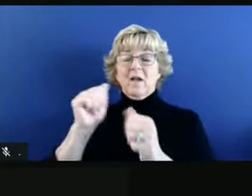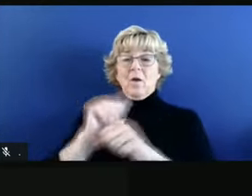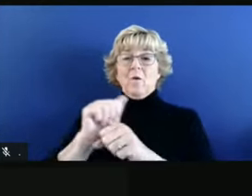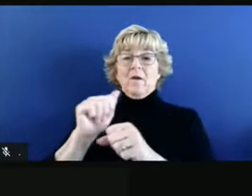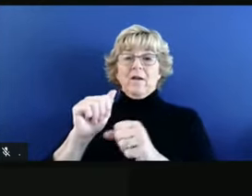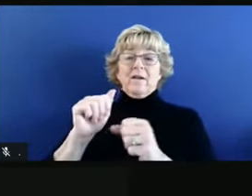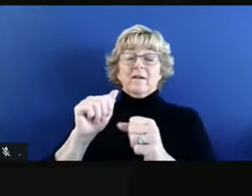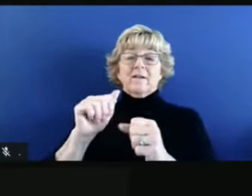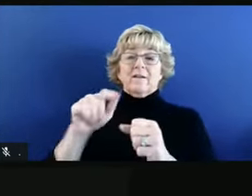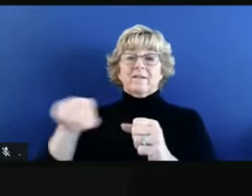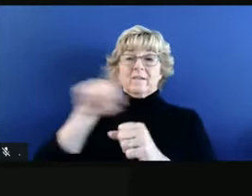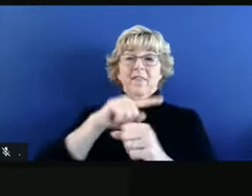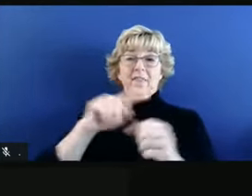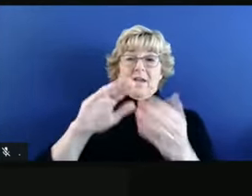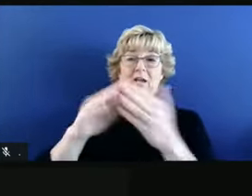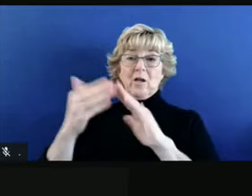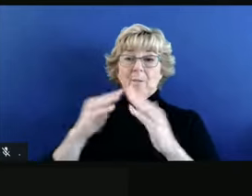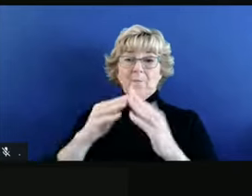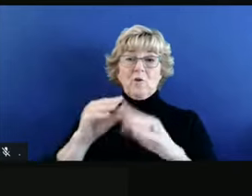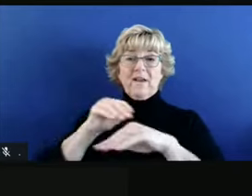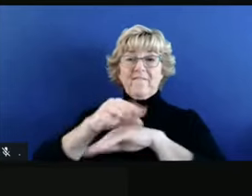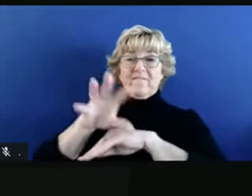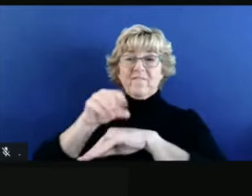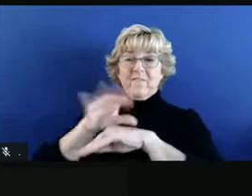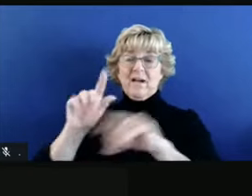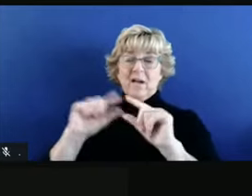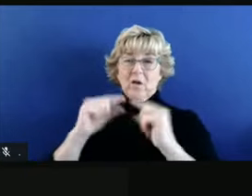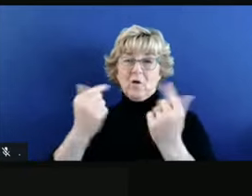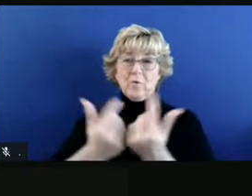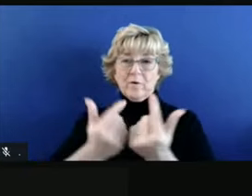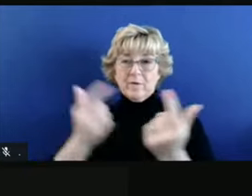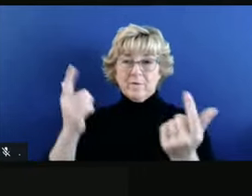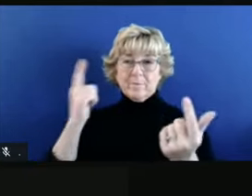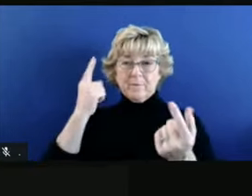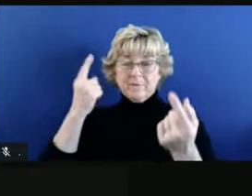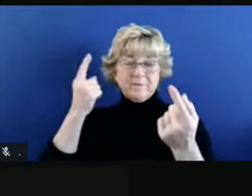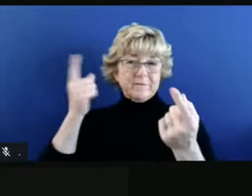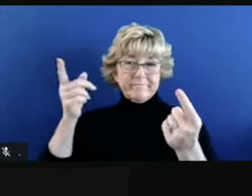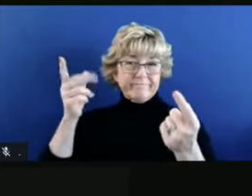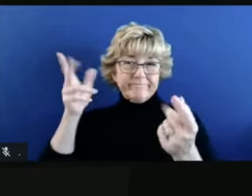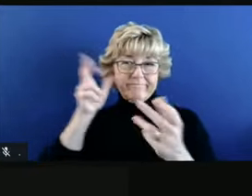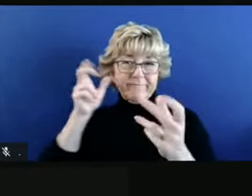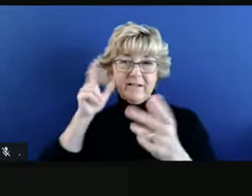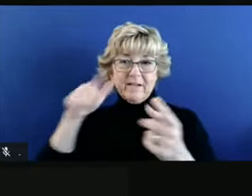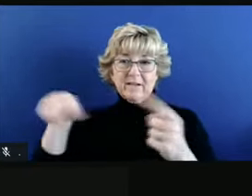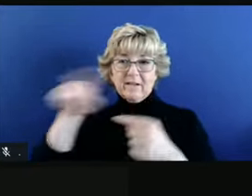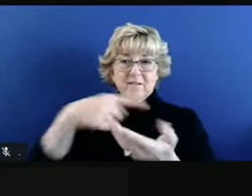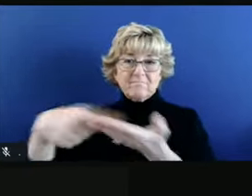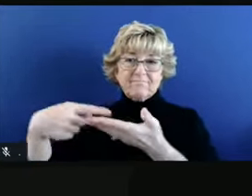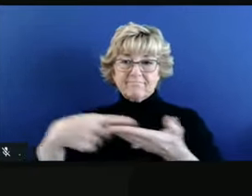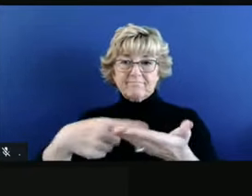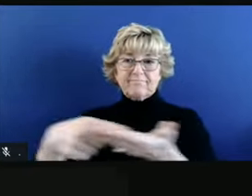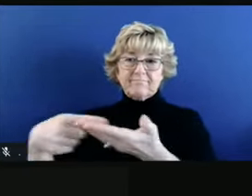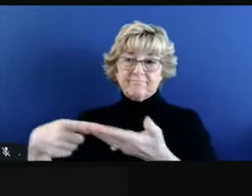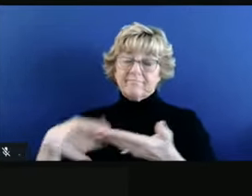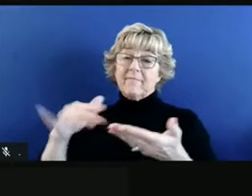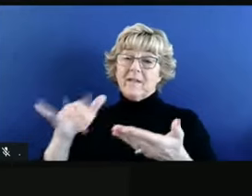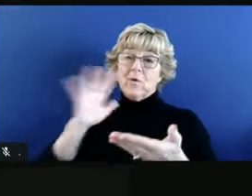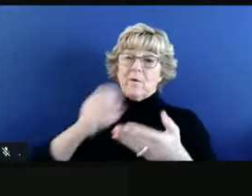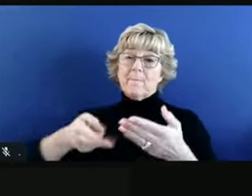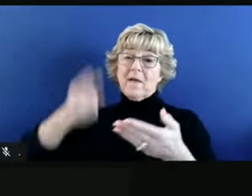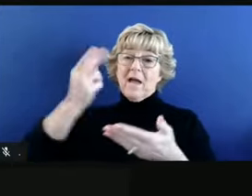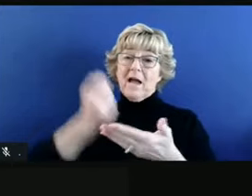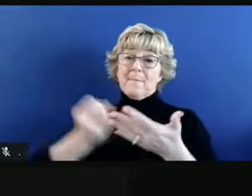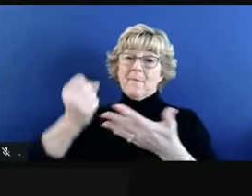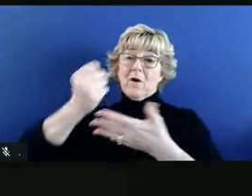advisory group as well to make all of that public. But stay tuned. I think it's certainly a high priority,